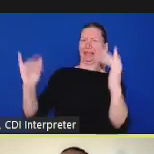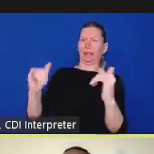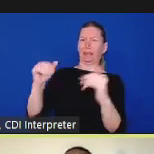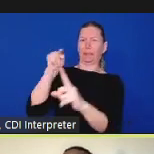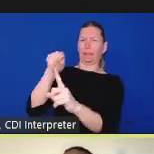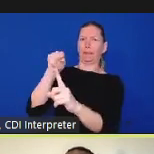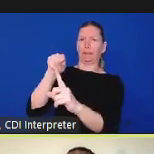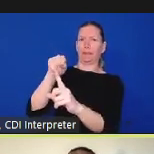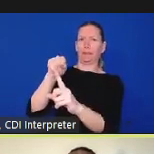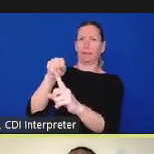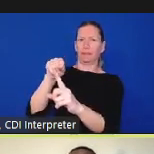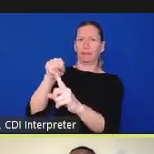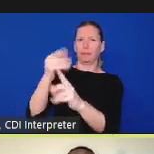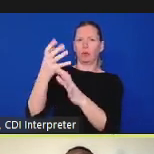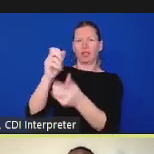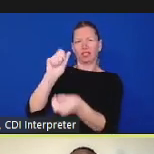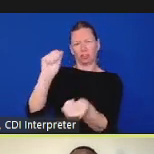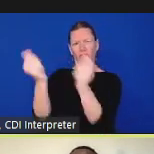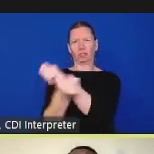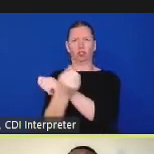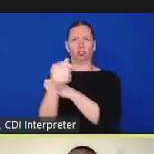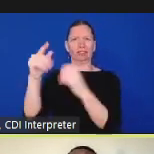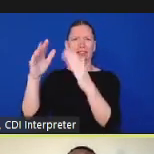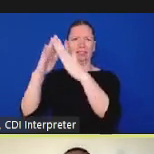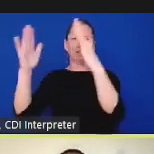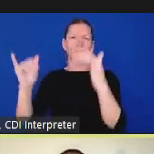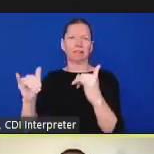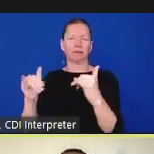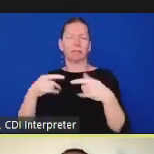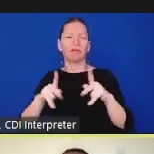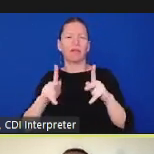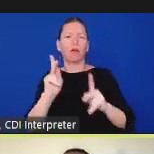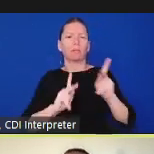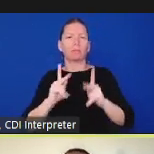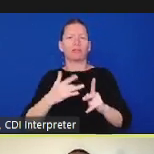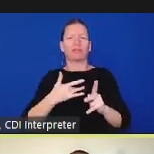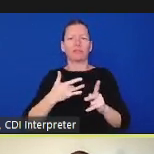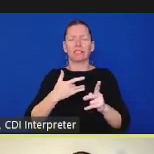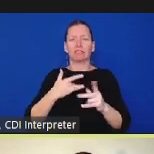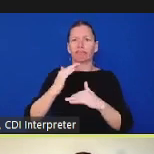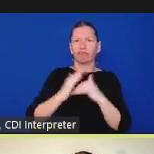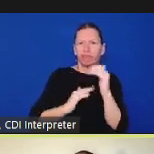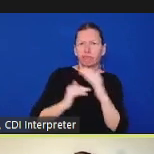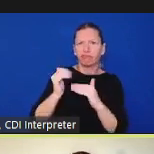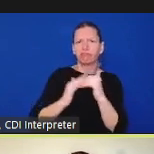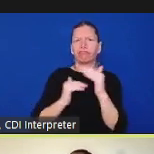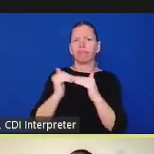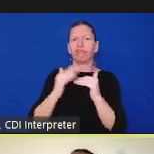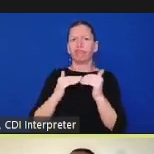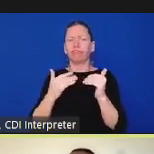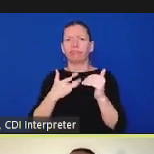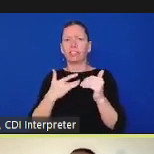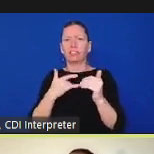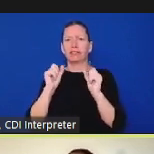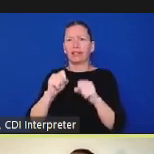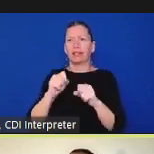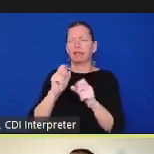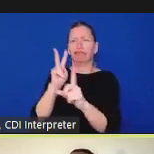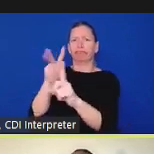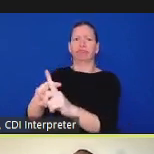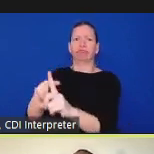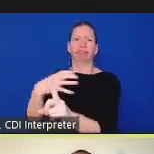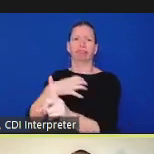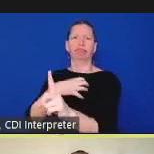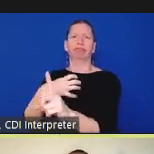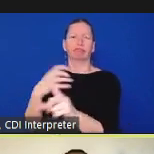officer do that sometimes it's because that's what the policy says that's what officers are trained to do and so the officer followed what they were